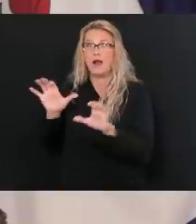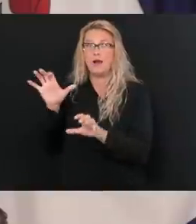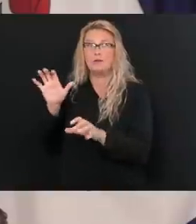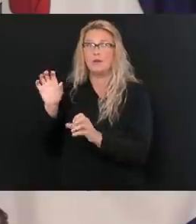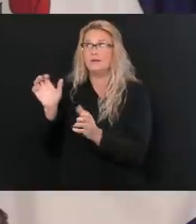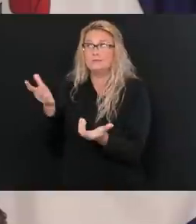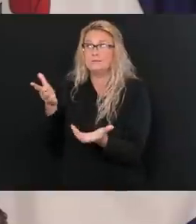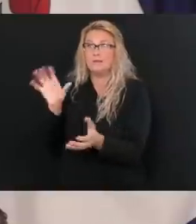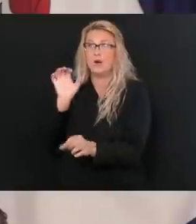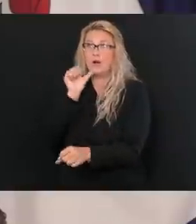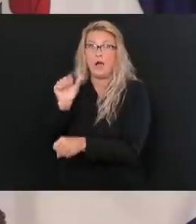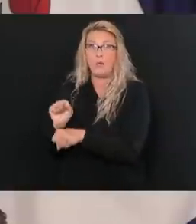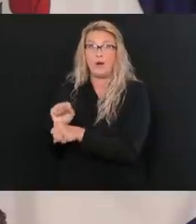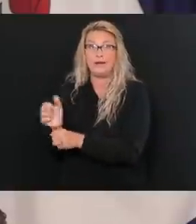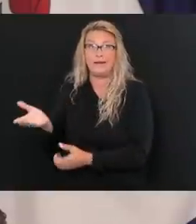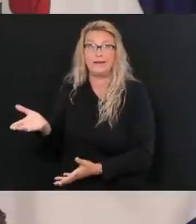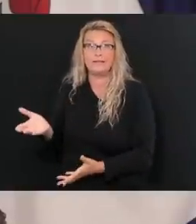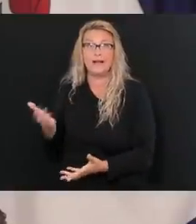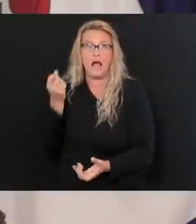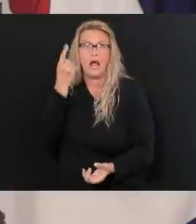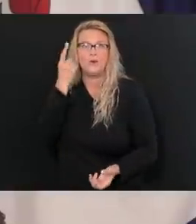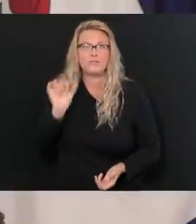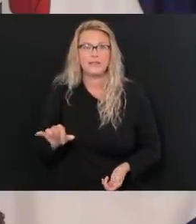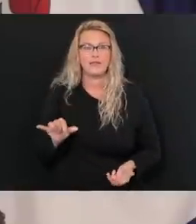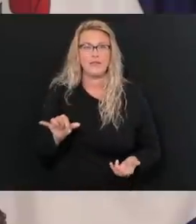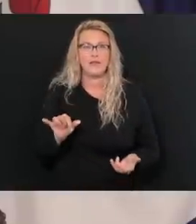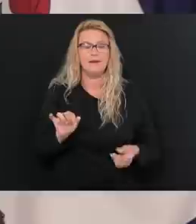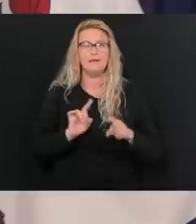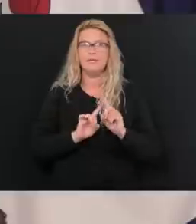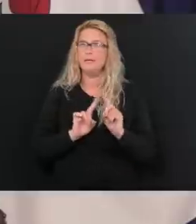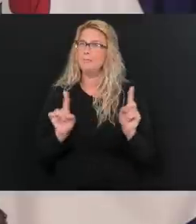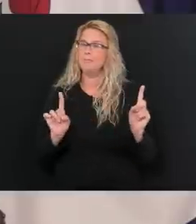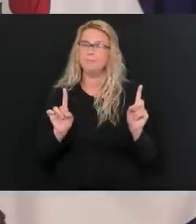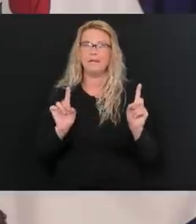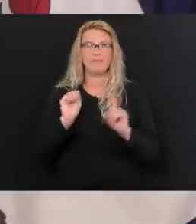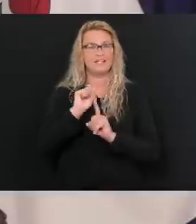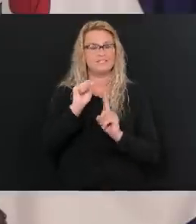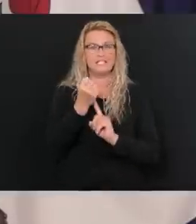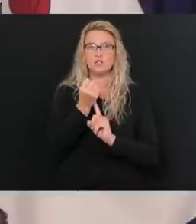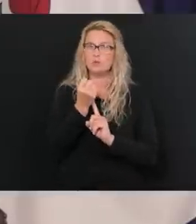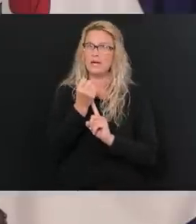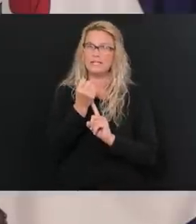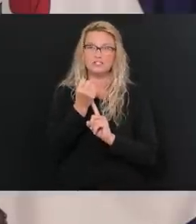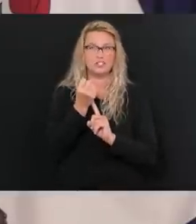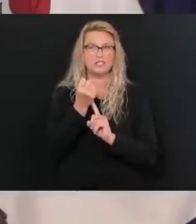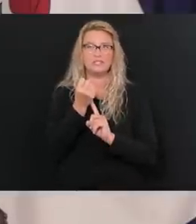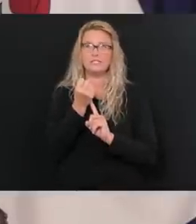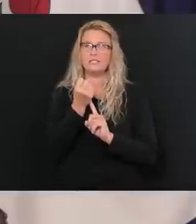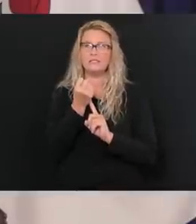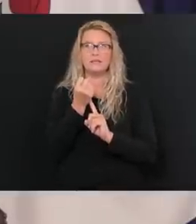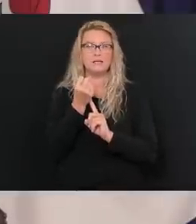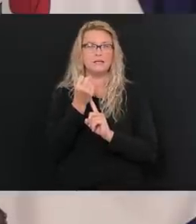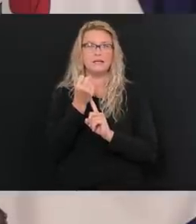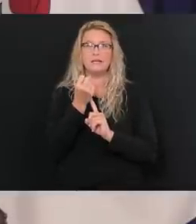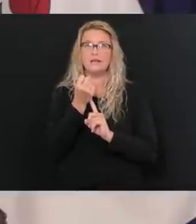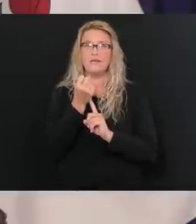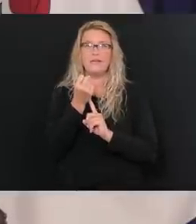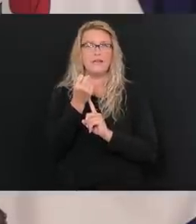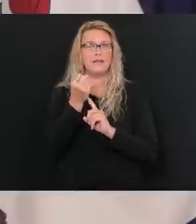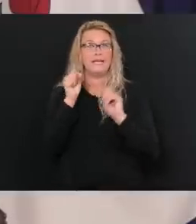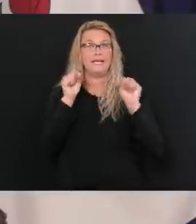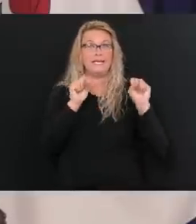Absolutely. I get every bit of that and everything, but we've got to get to a situation to where, you know, that we can either